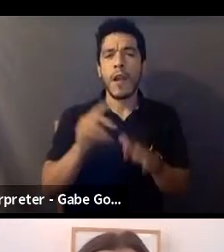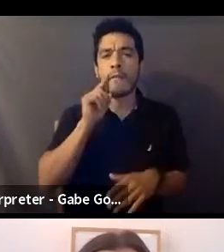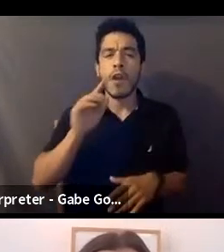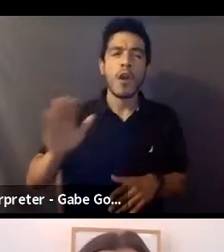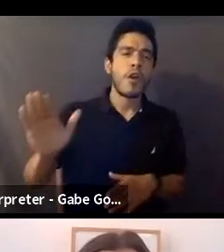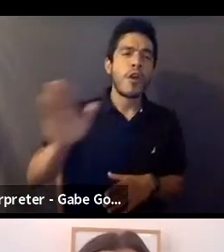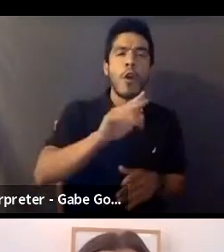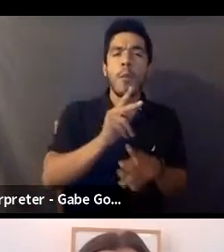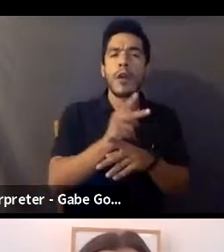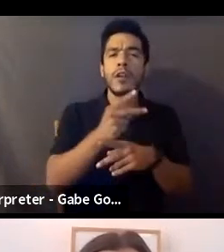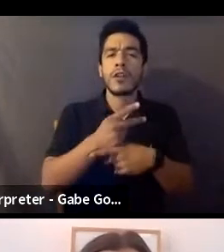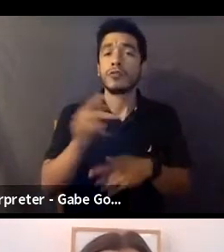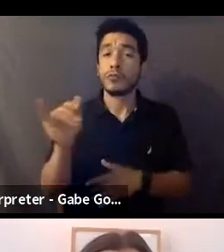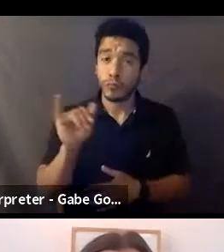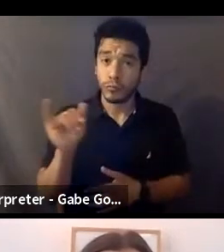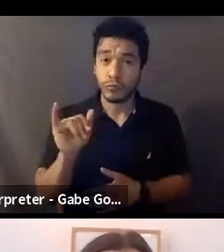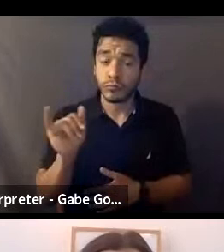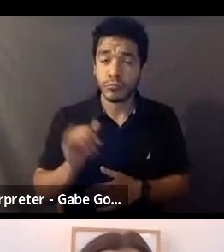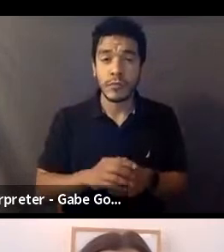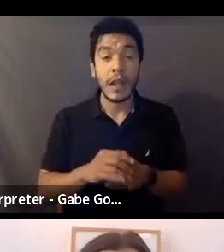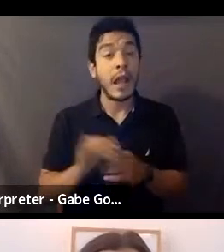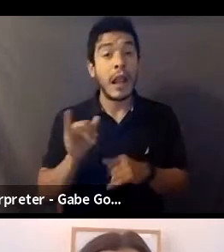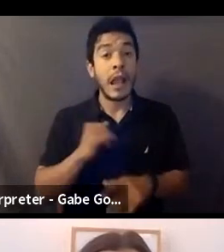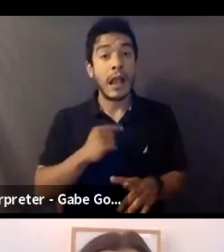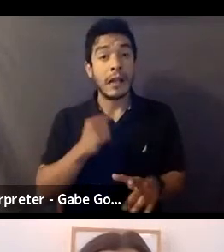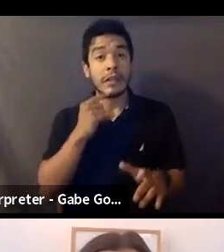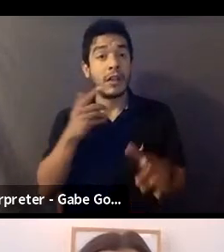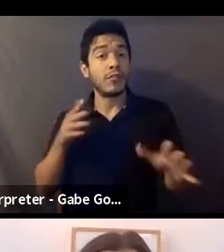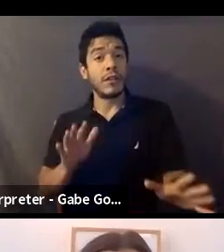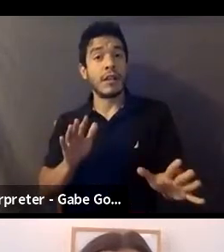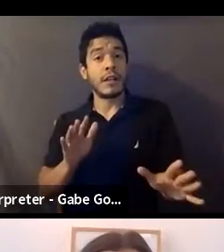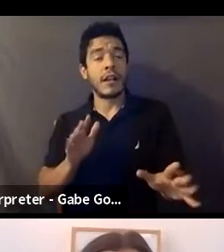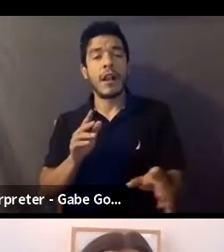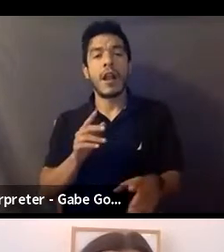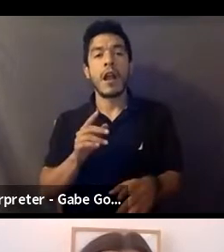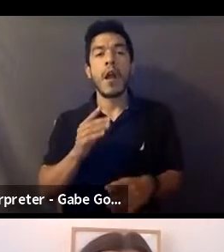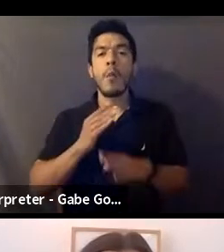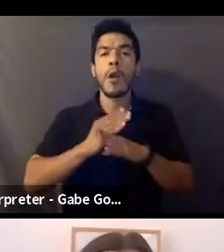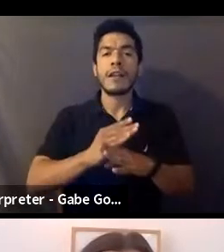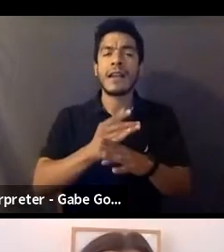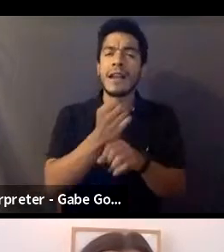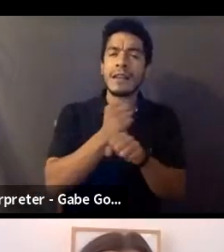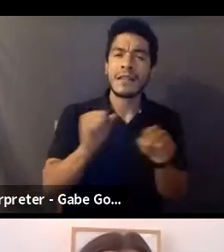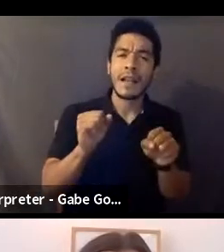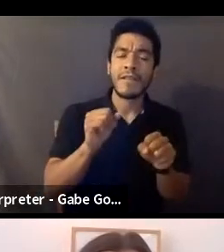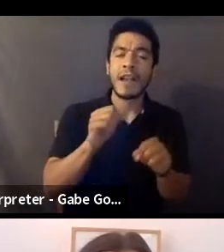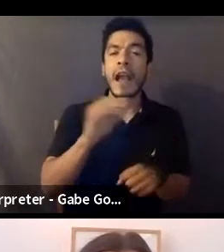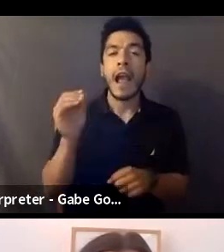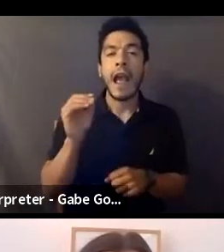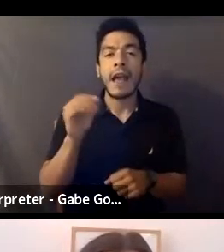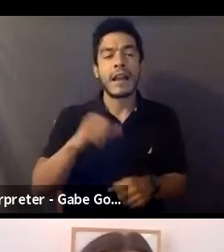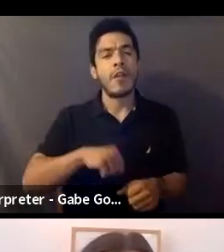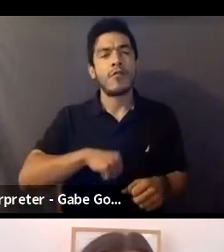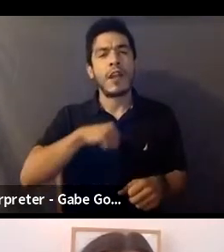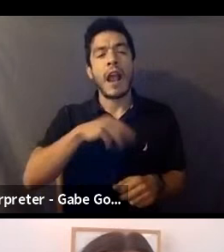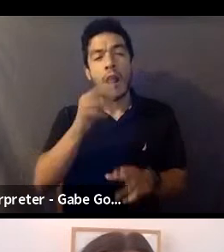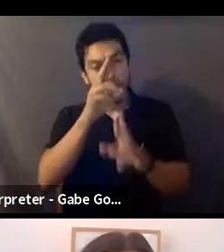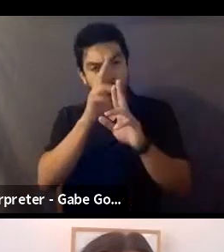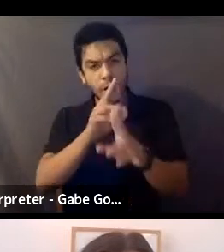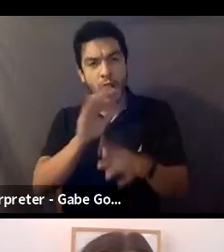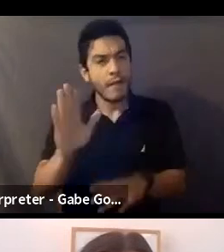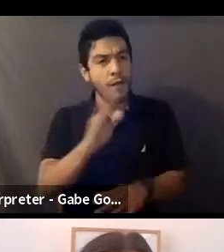productions themselves. As I said before, protecting the safety, security, and dignity of our members is absolutely central